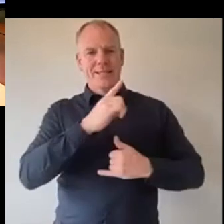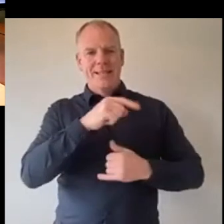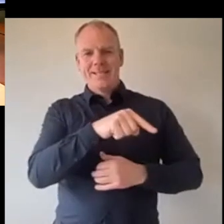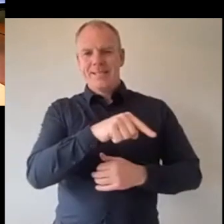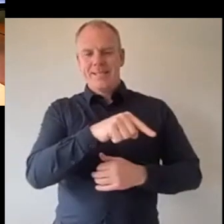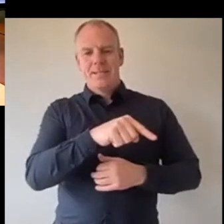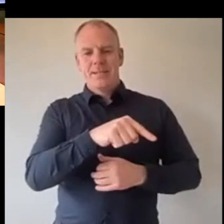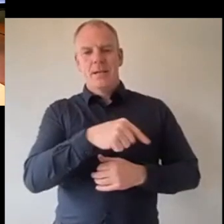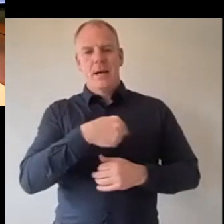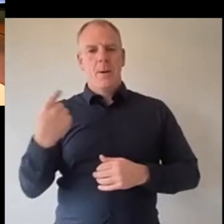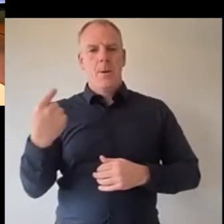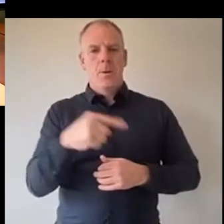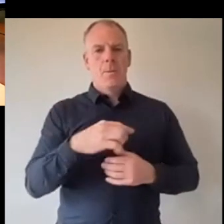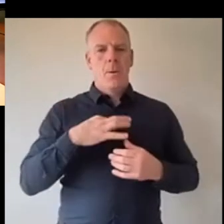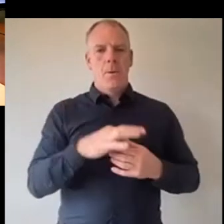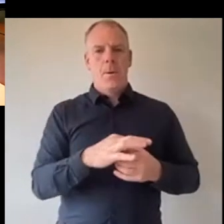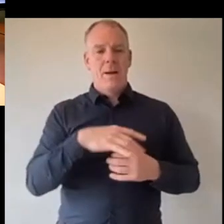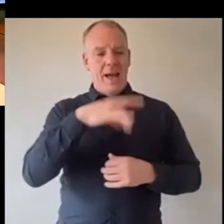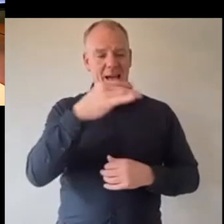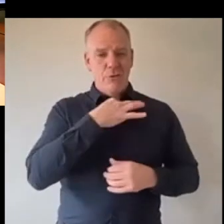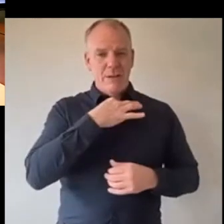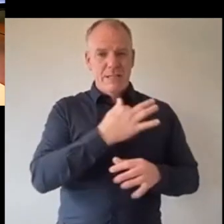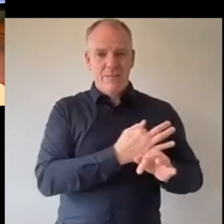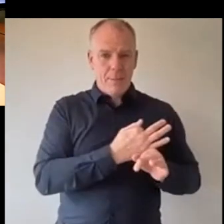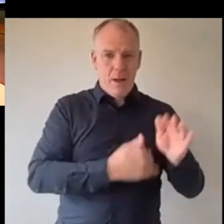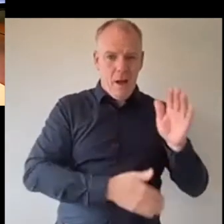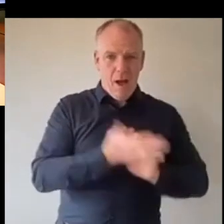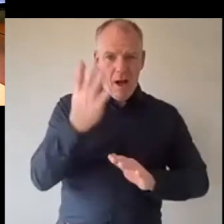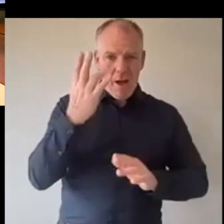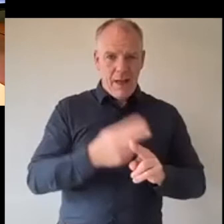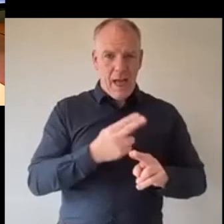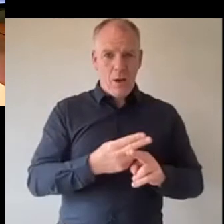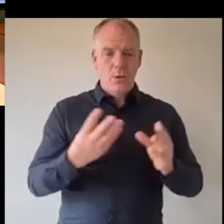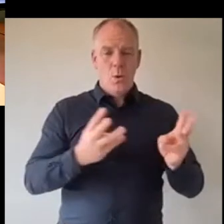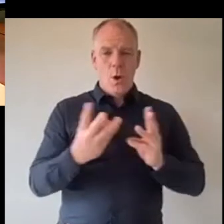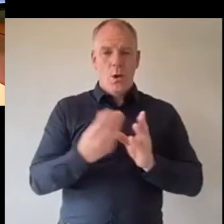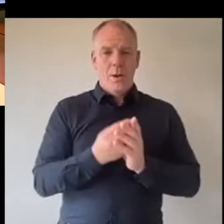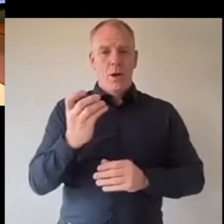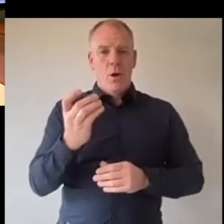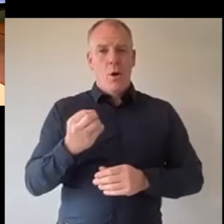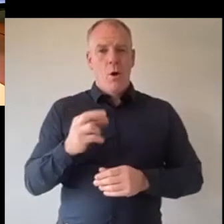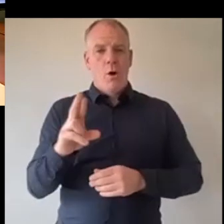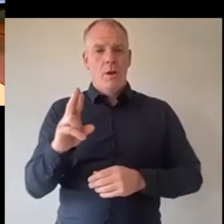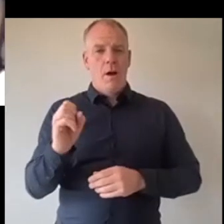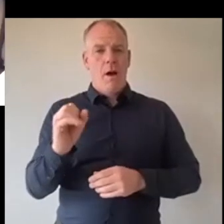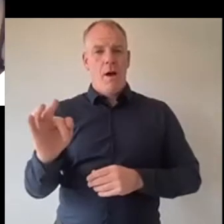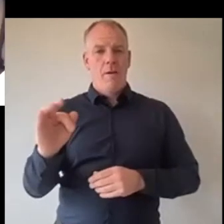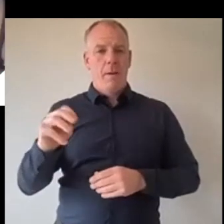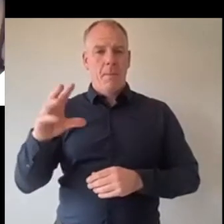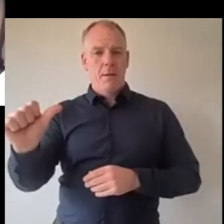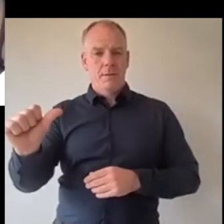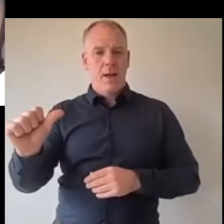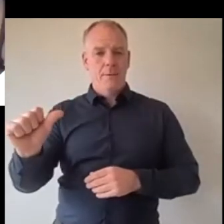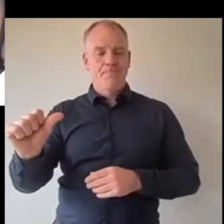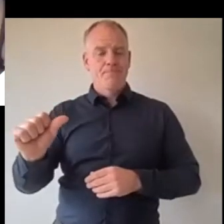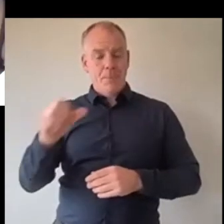uh I was coming home to my high risk family and we're going out as well working with the order mobile that's some incredible work I